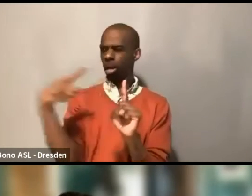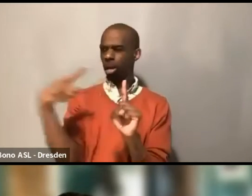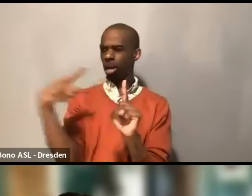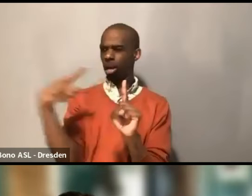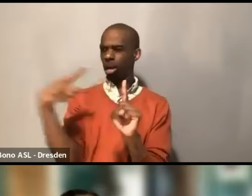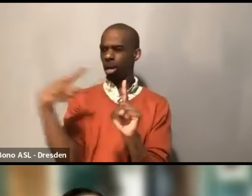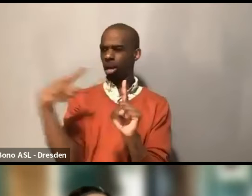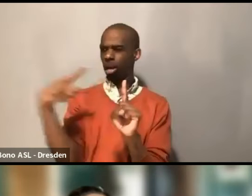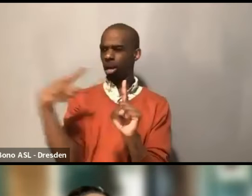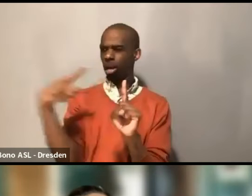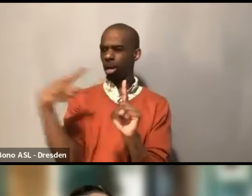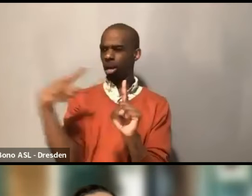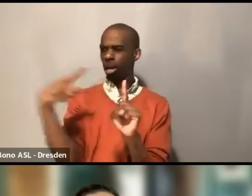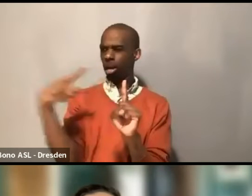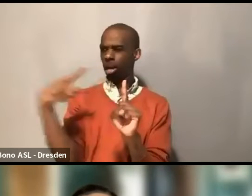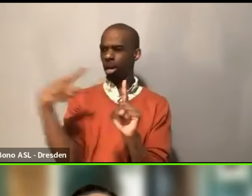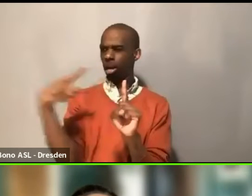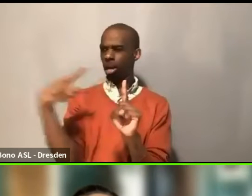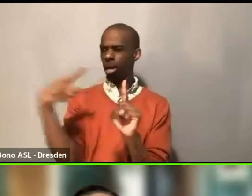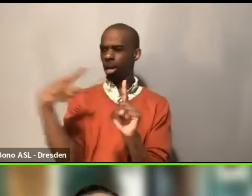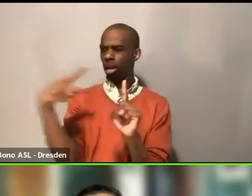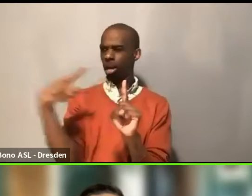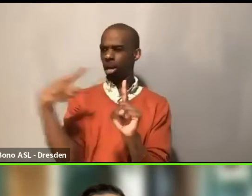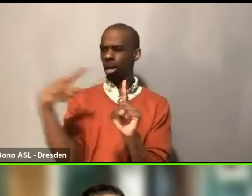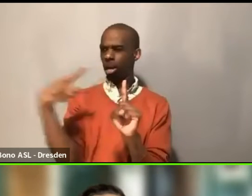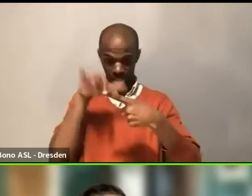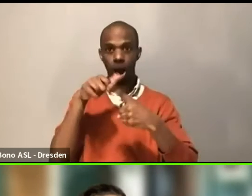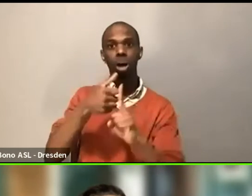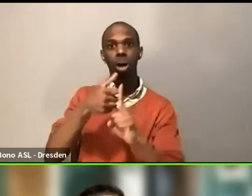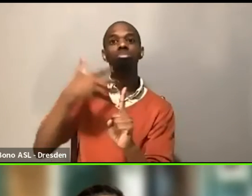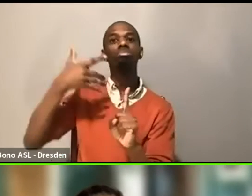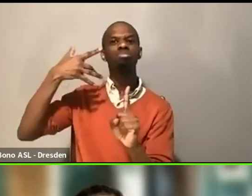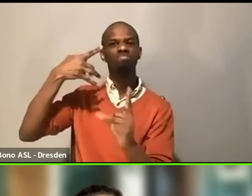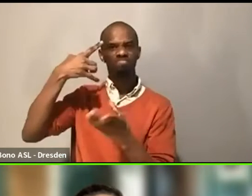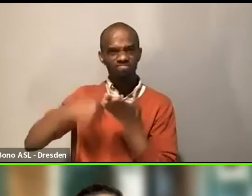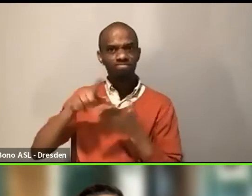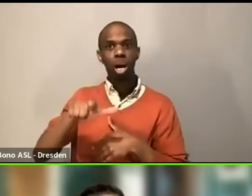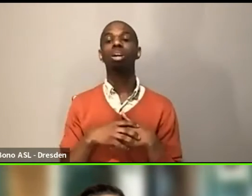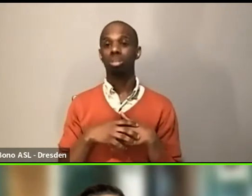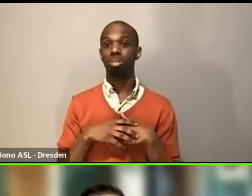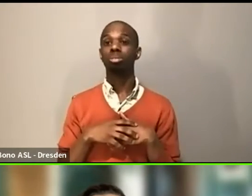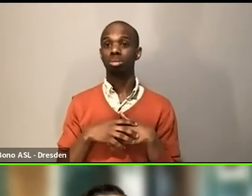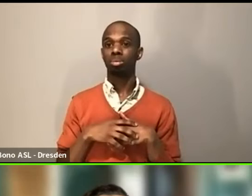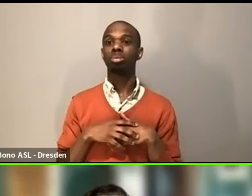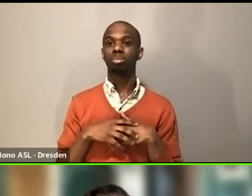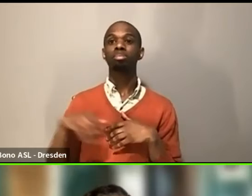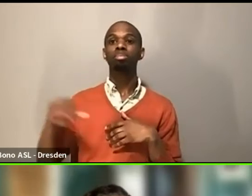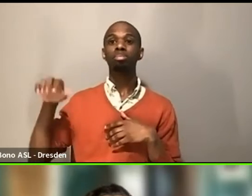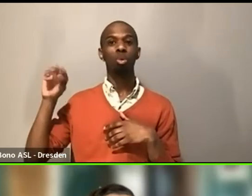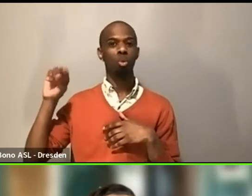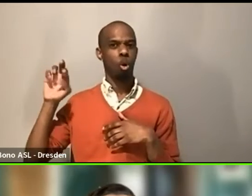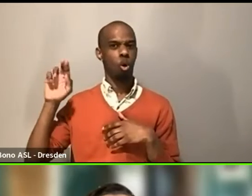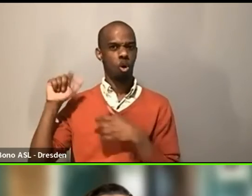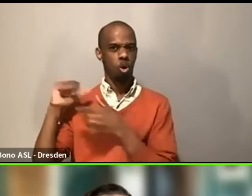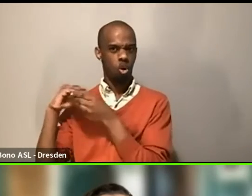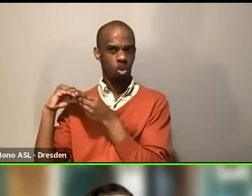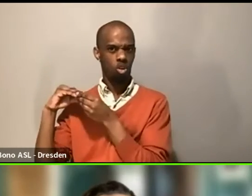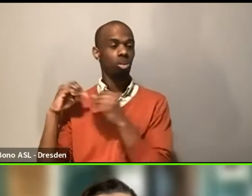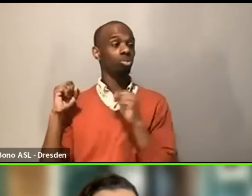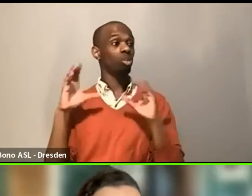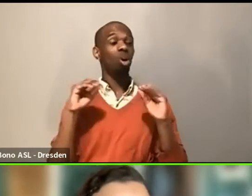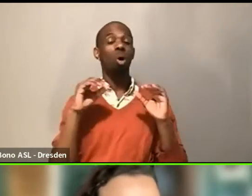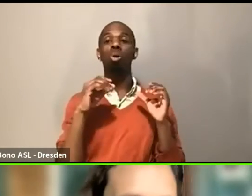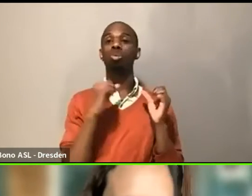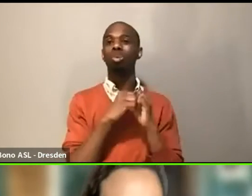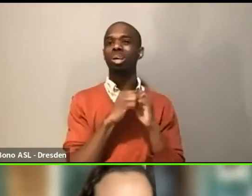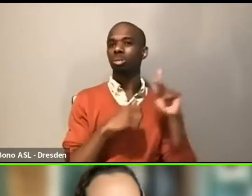widest scope. Um, yeah, I would say just to finish up the last, uh, comment, uh, from Patrick, just to make sure that, you know, obviously it